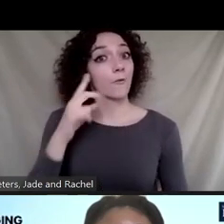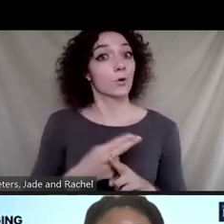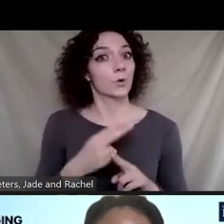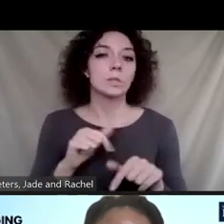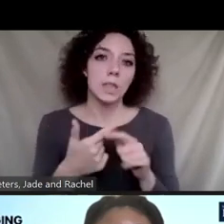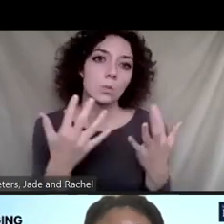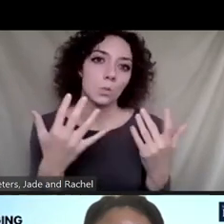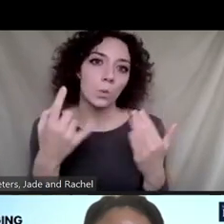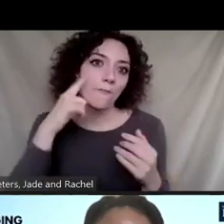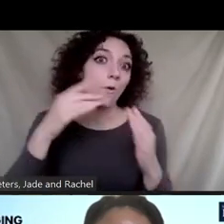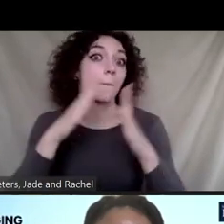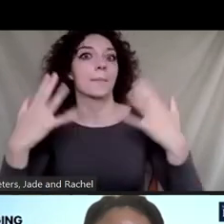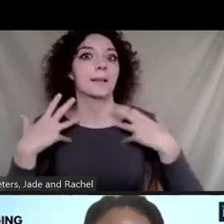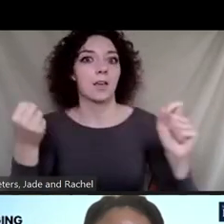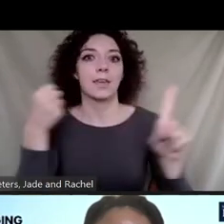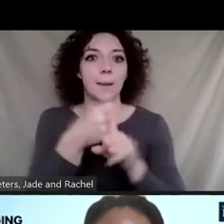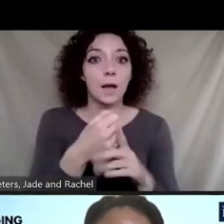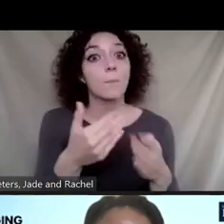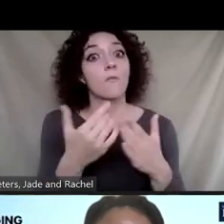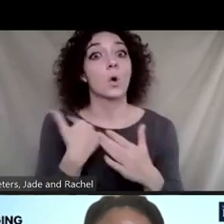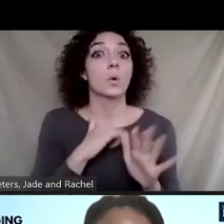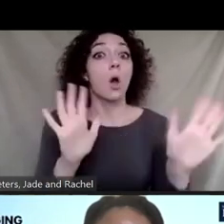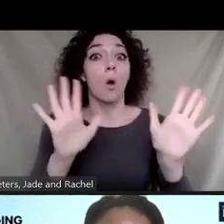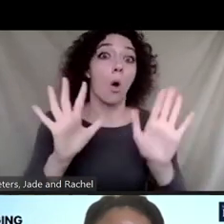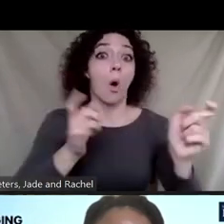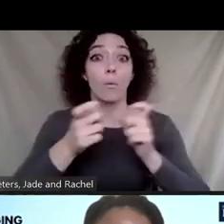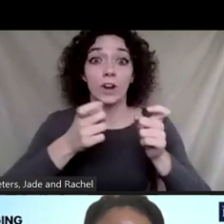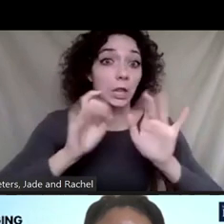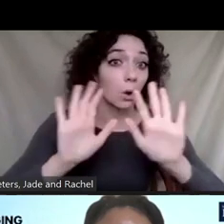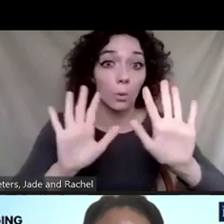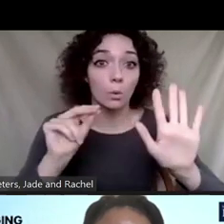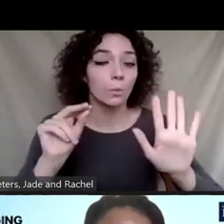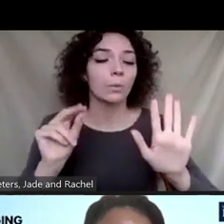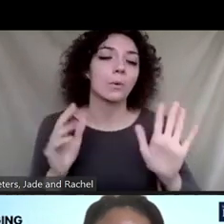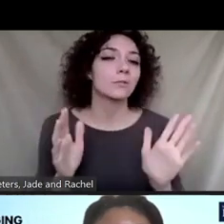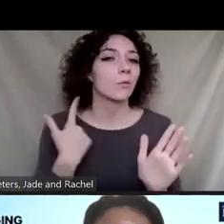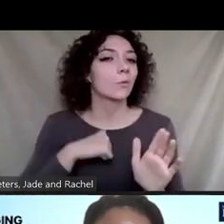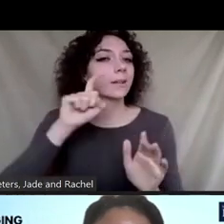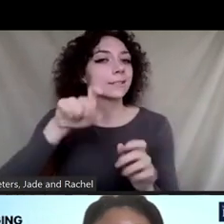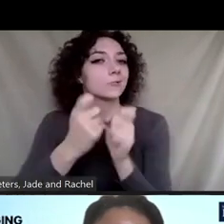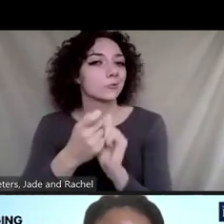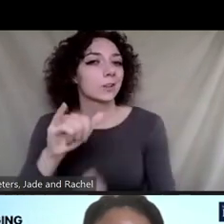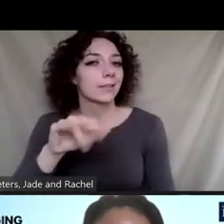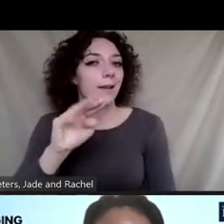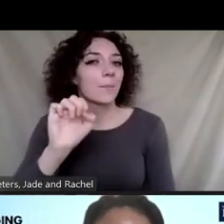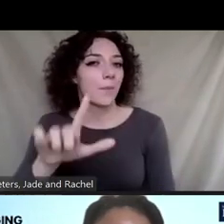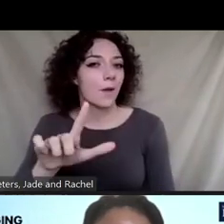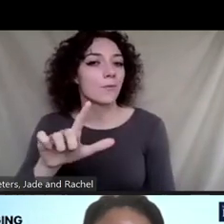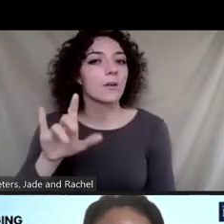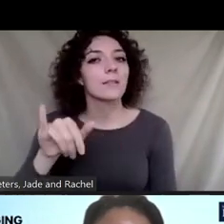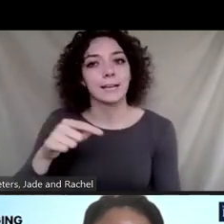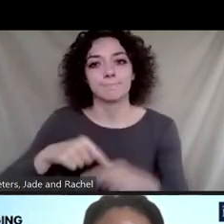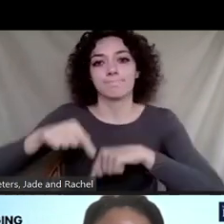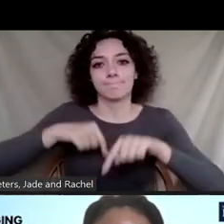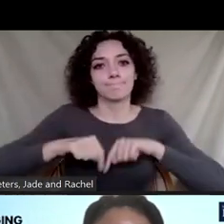a public health impact before we turn around and regulate. And so we need to change that model. And this gets back to the underlying